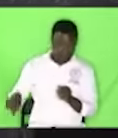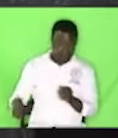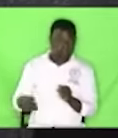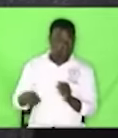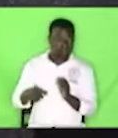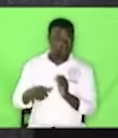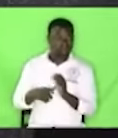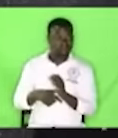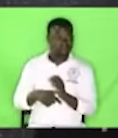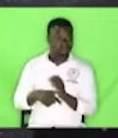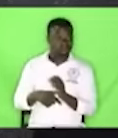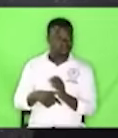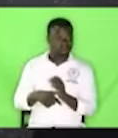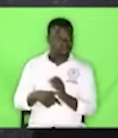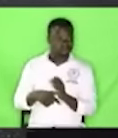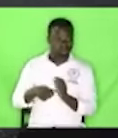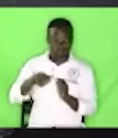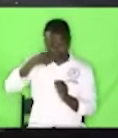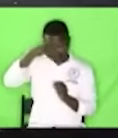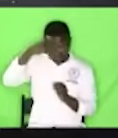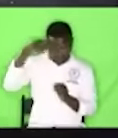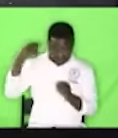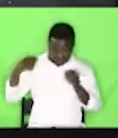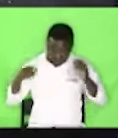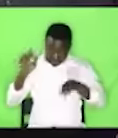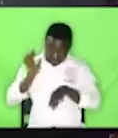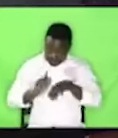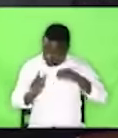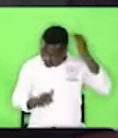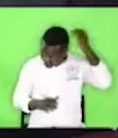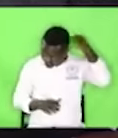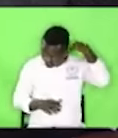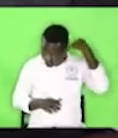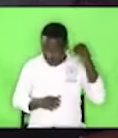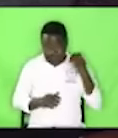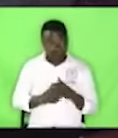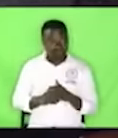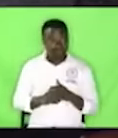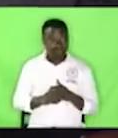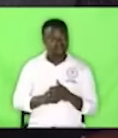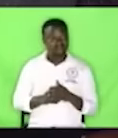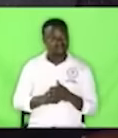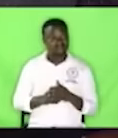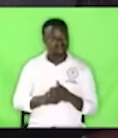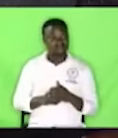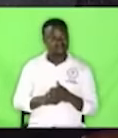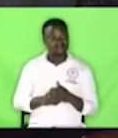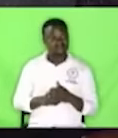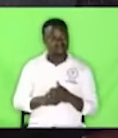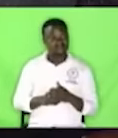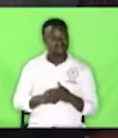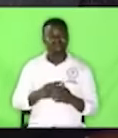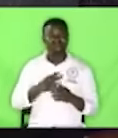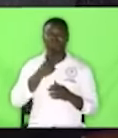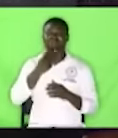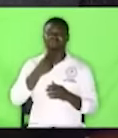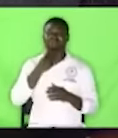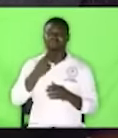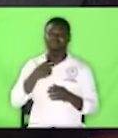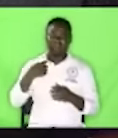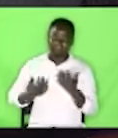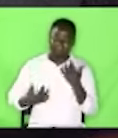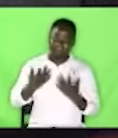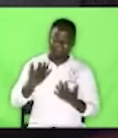fell at the back and then she started screaming ah they are burning my back they are burning my back now